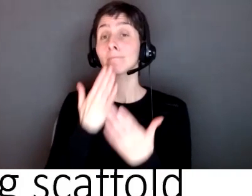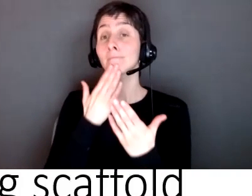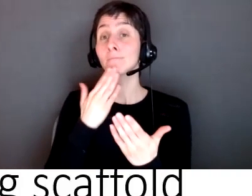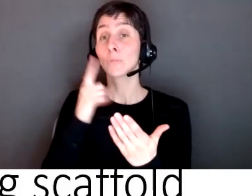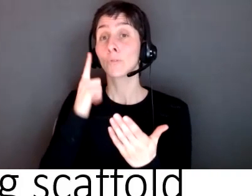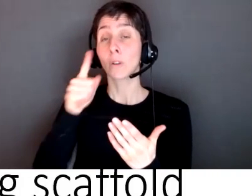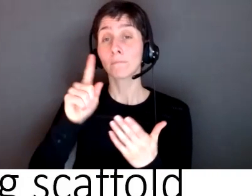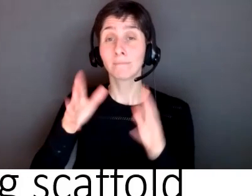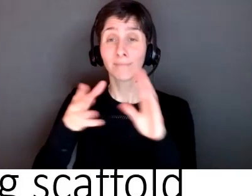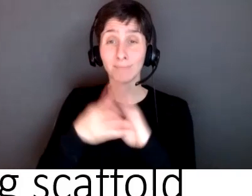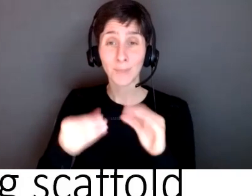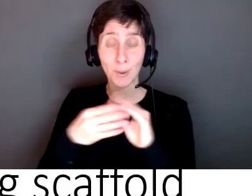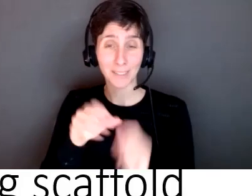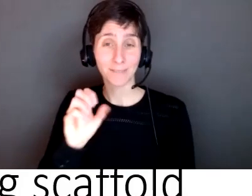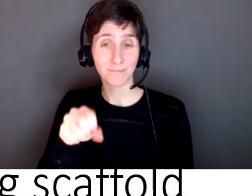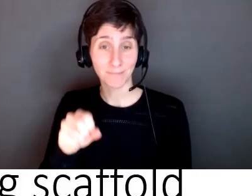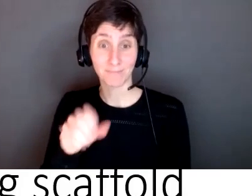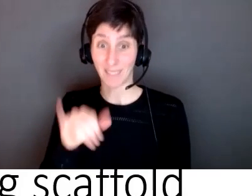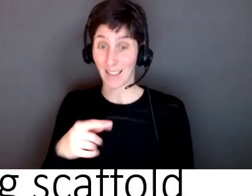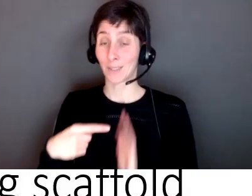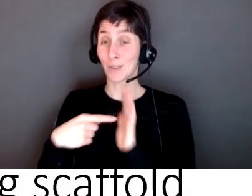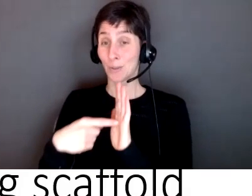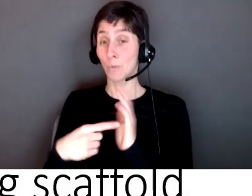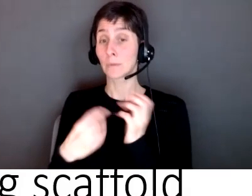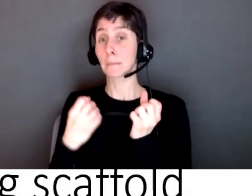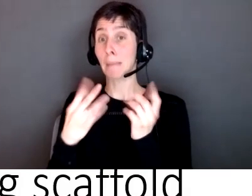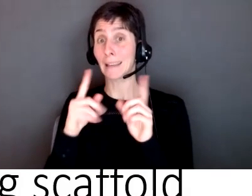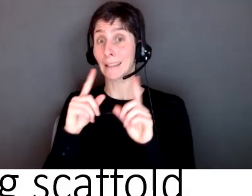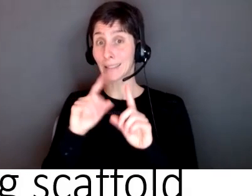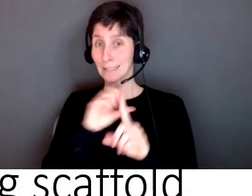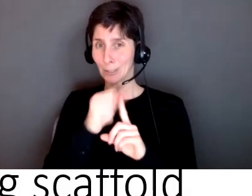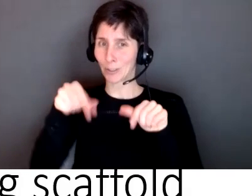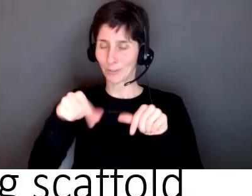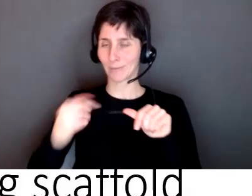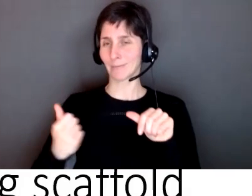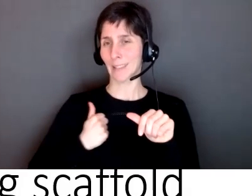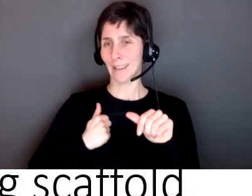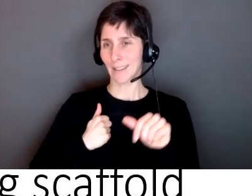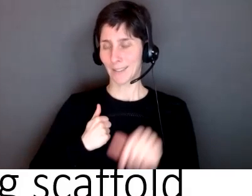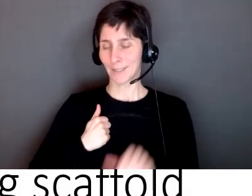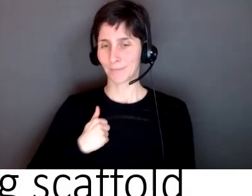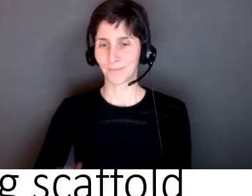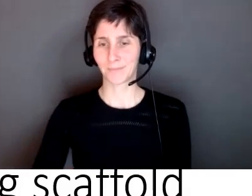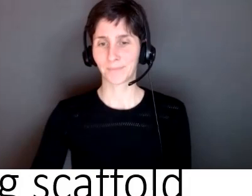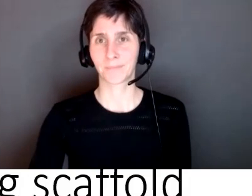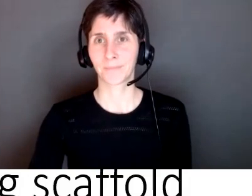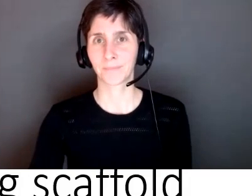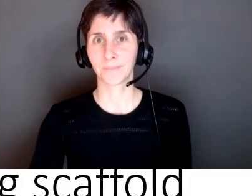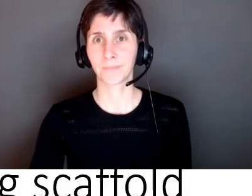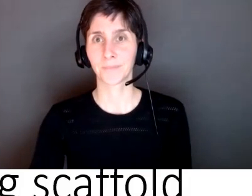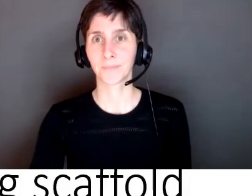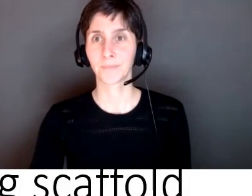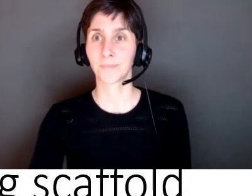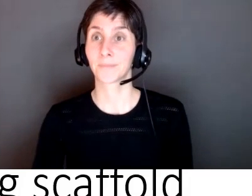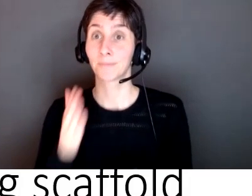much for that experience and that i think reflects a lot of the cases that we have in canada as well someone else yeah